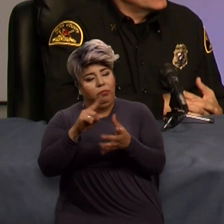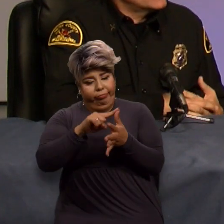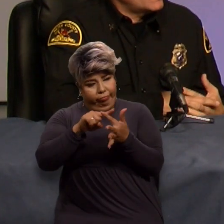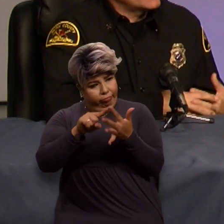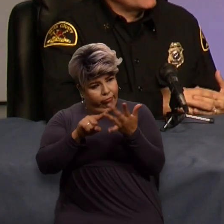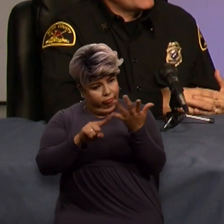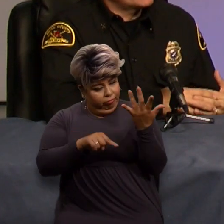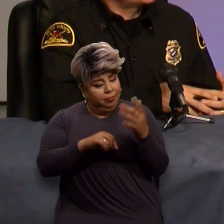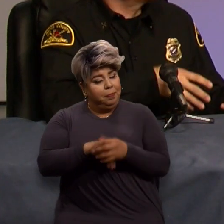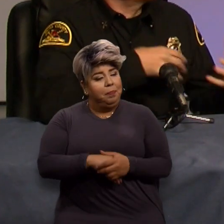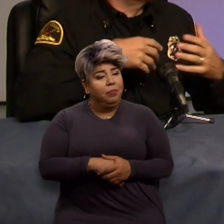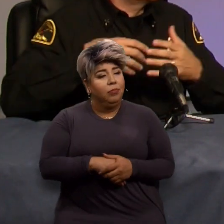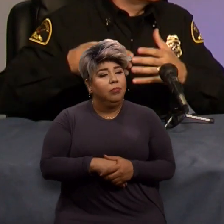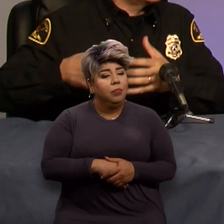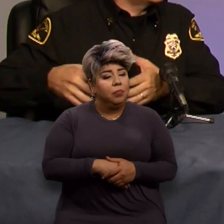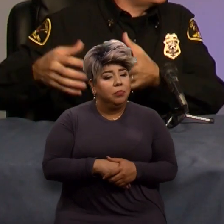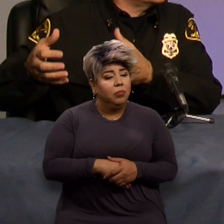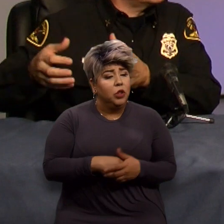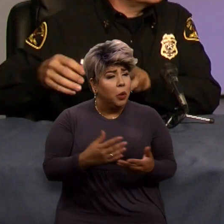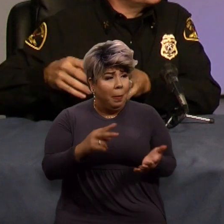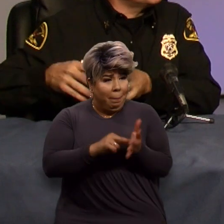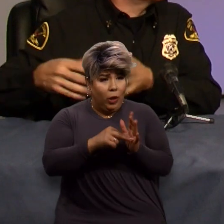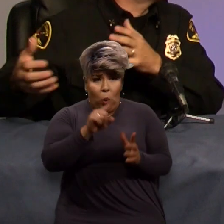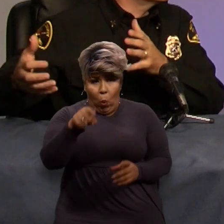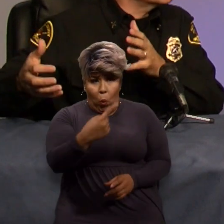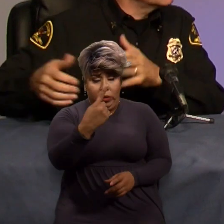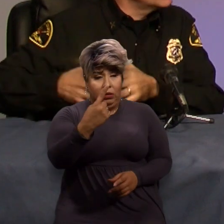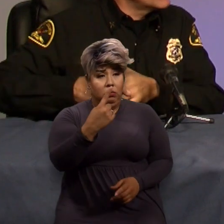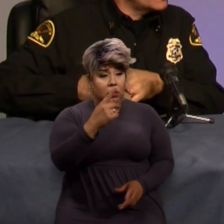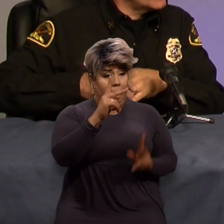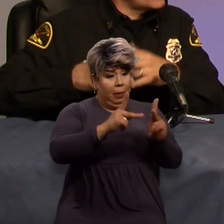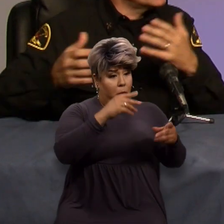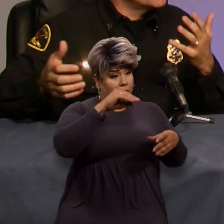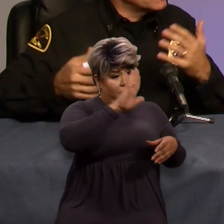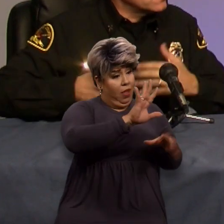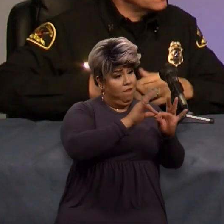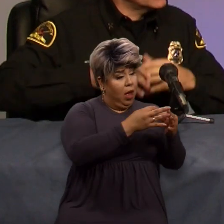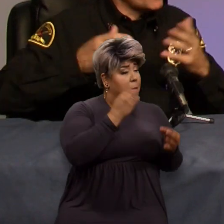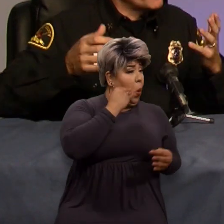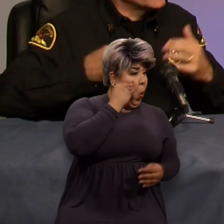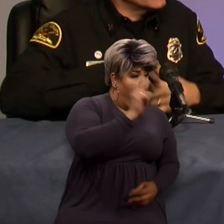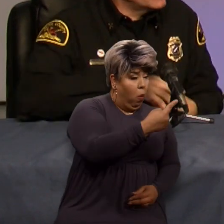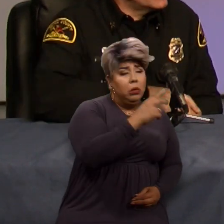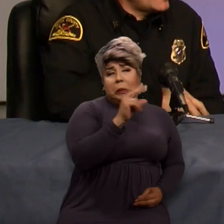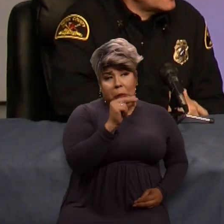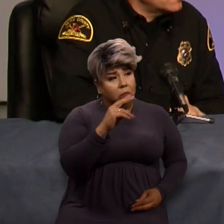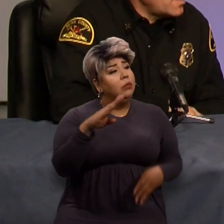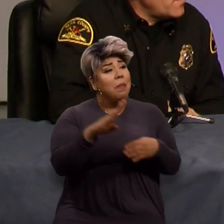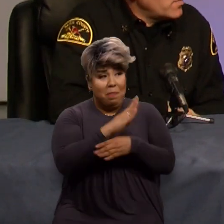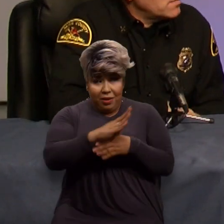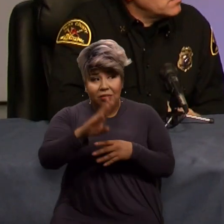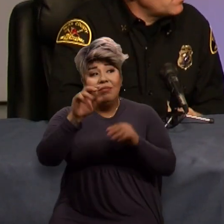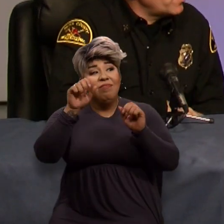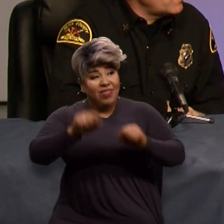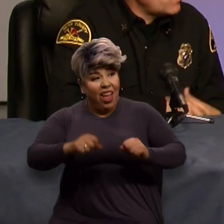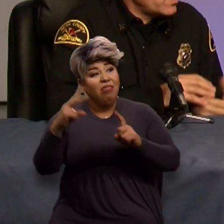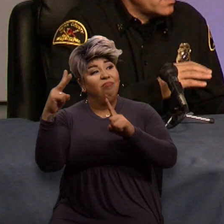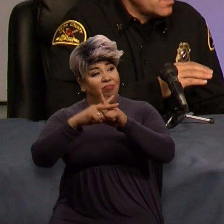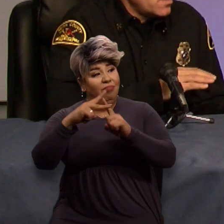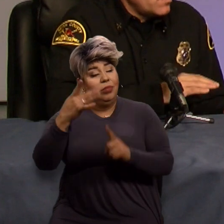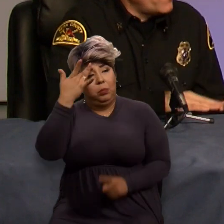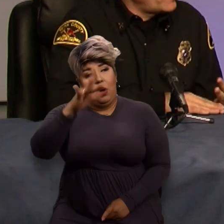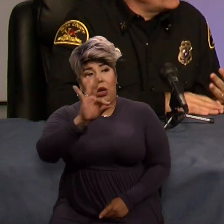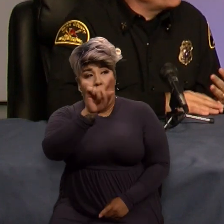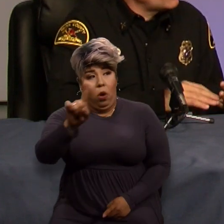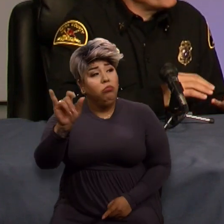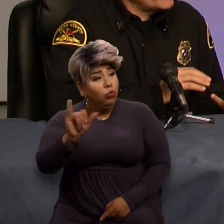not just talking about a person in their residence, but businesses, large businesses, small businesses. They can sign up for smart 911,